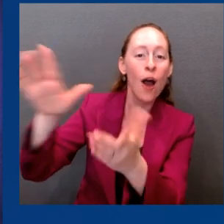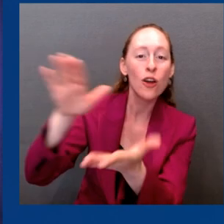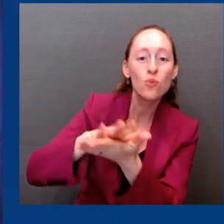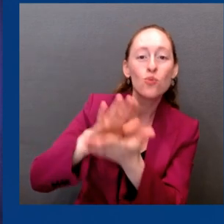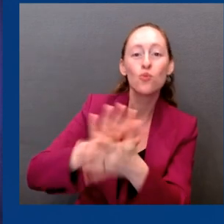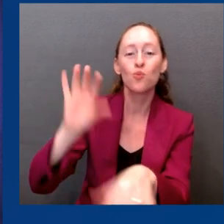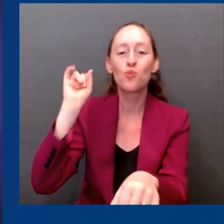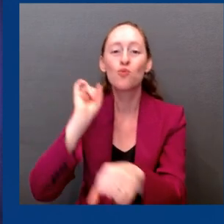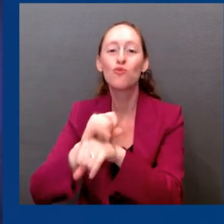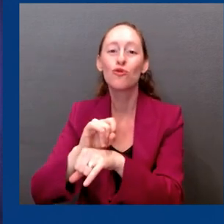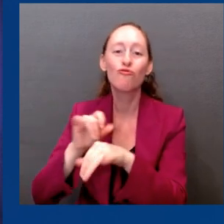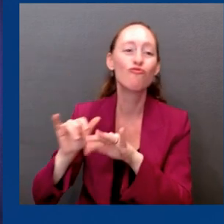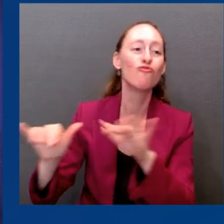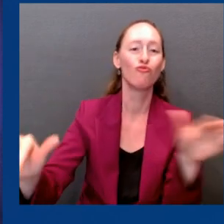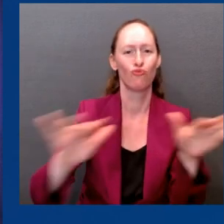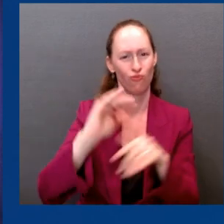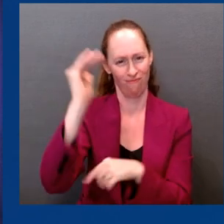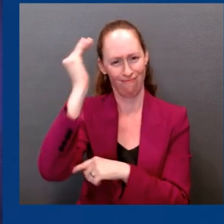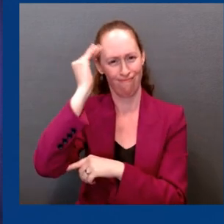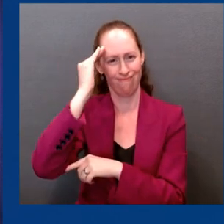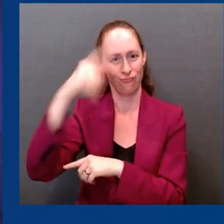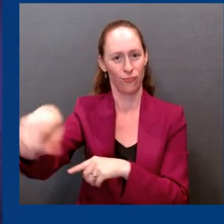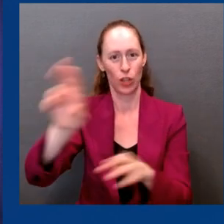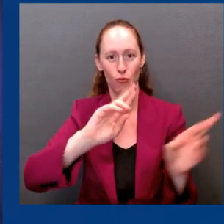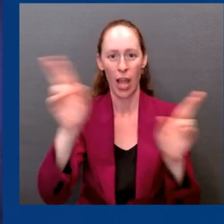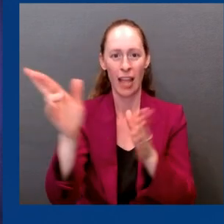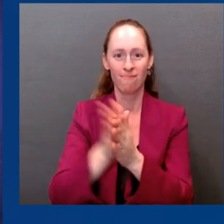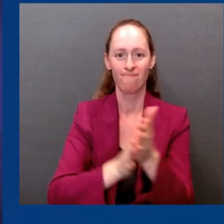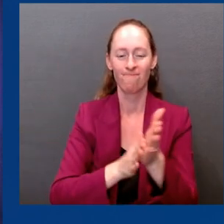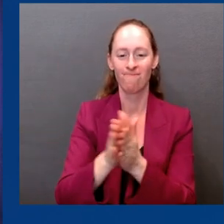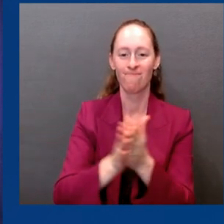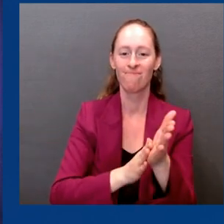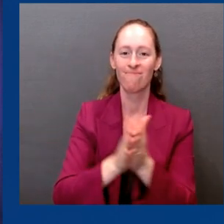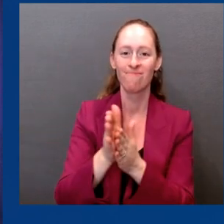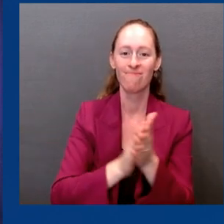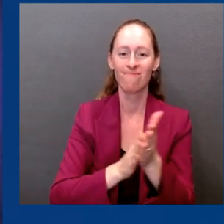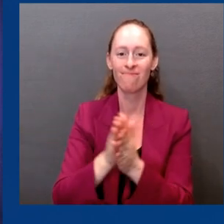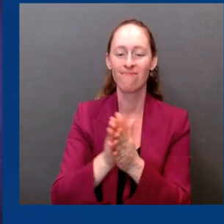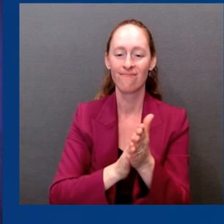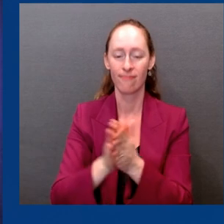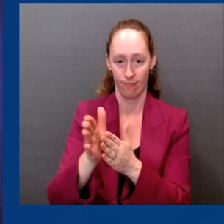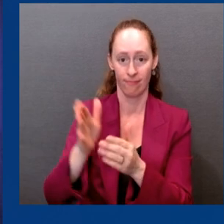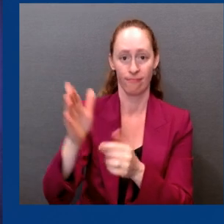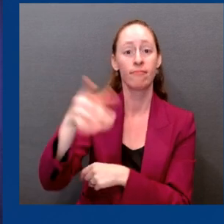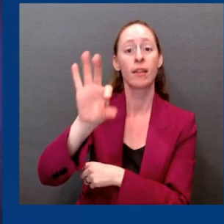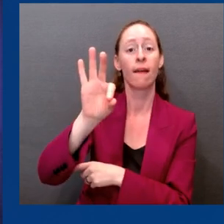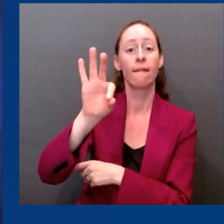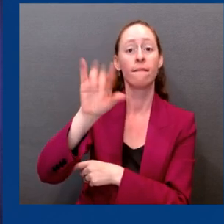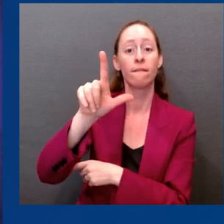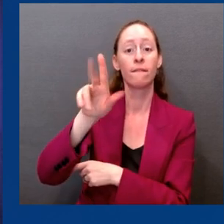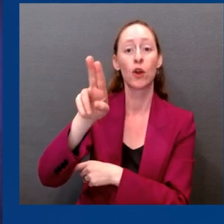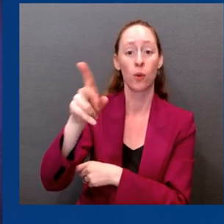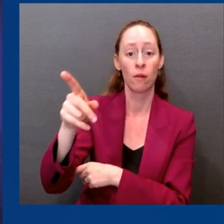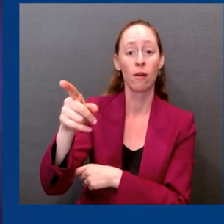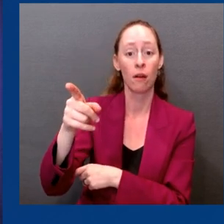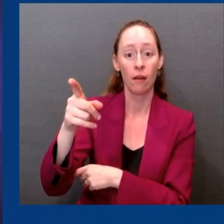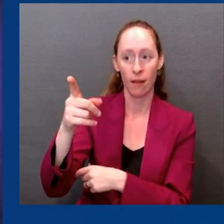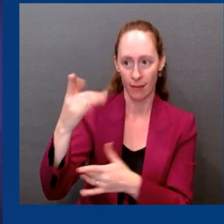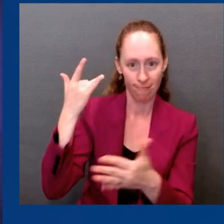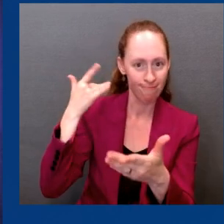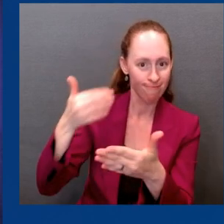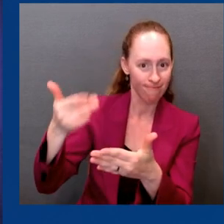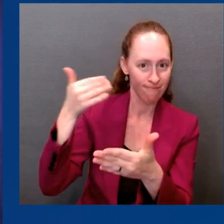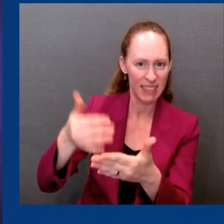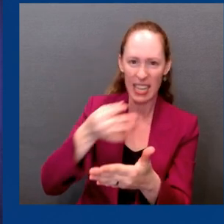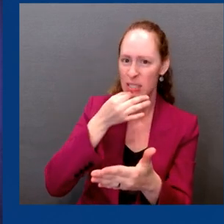this month and into early October, we expect millions will choose to get their COVID-19 shot at the same time or over the